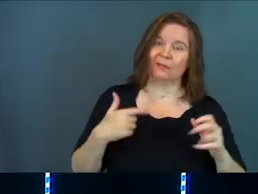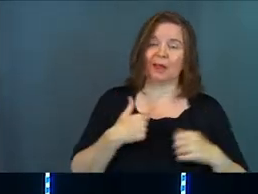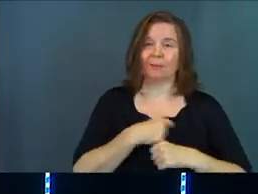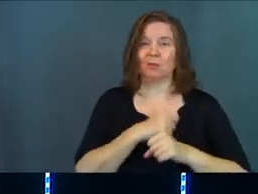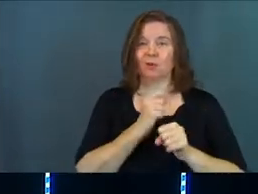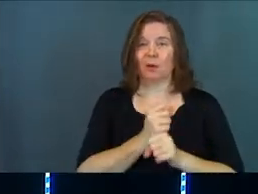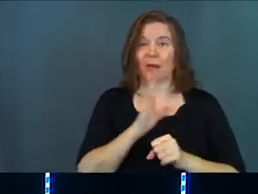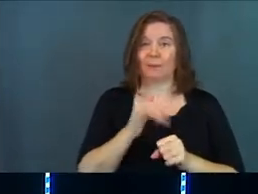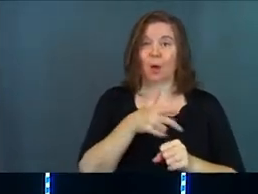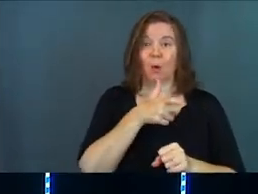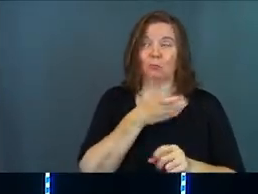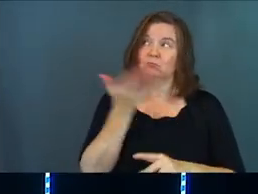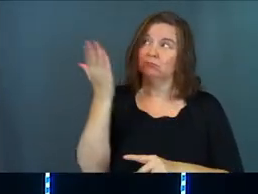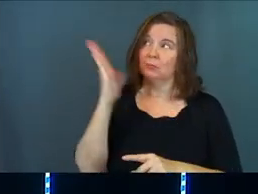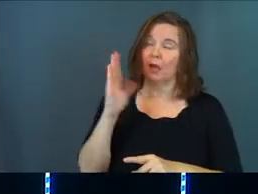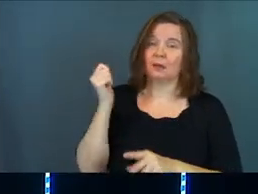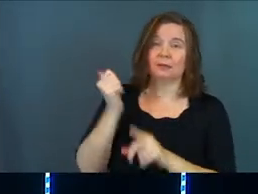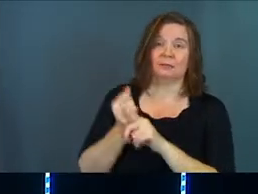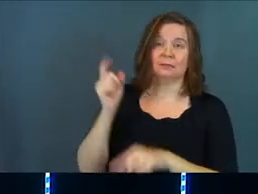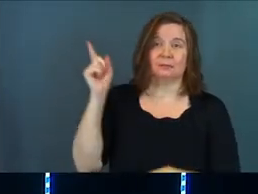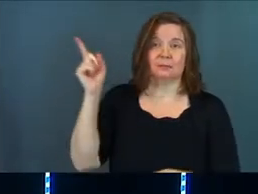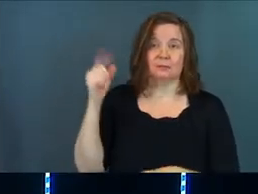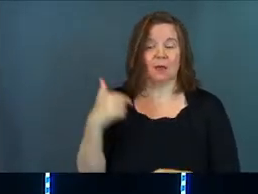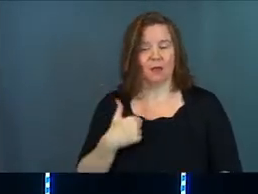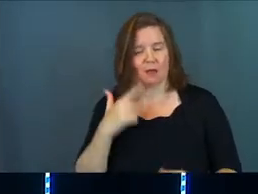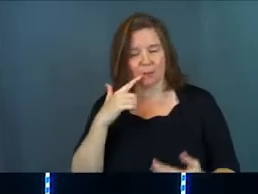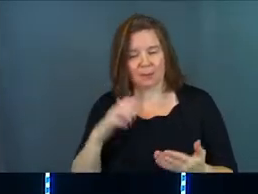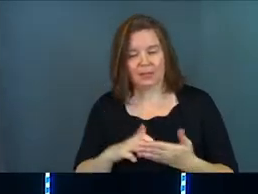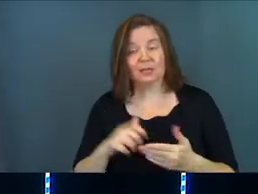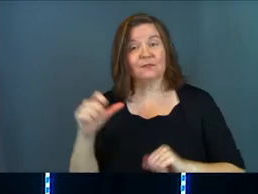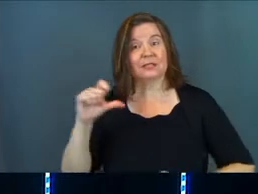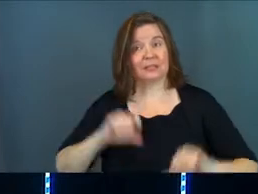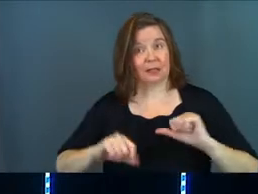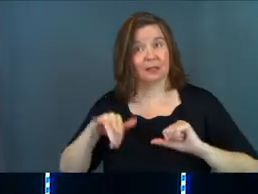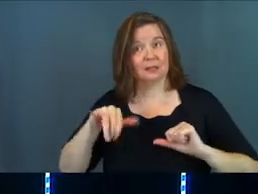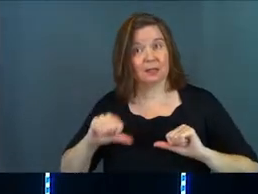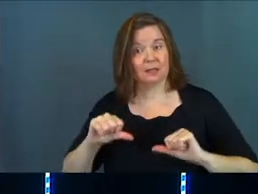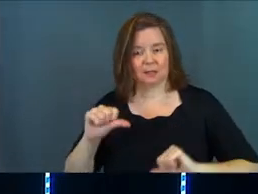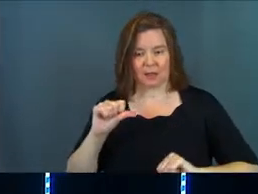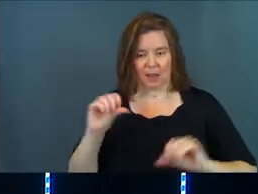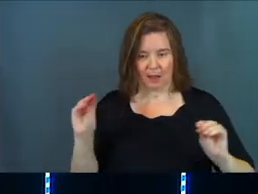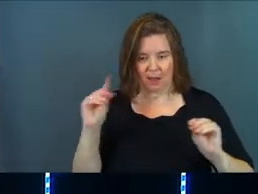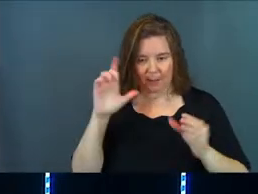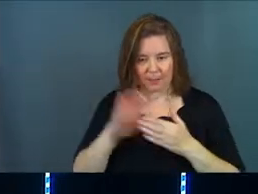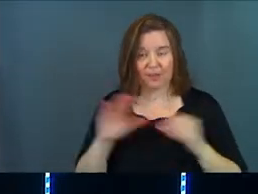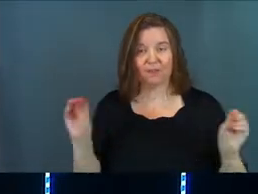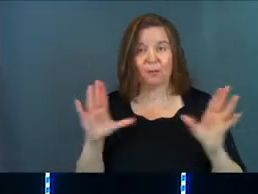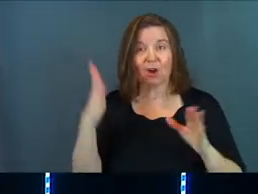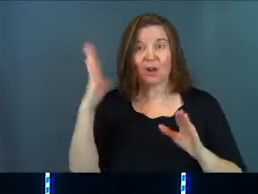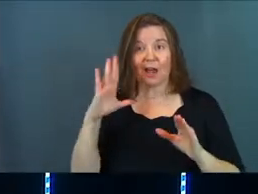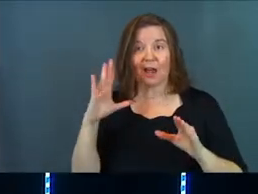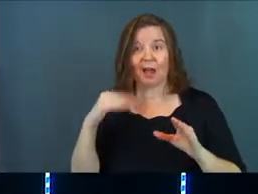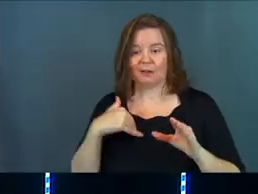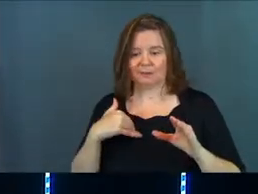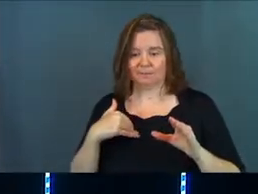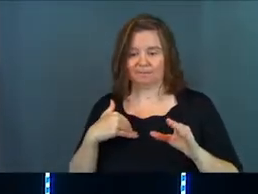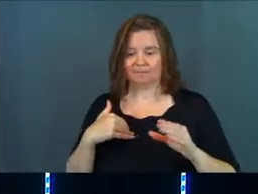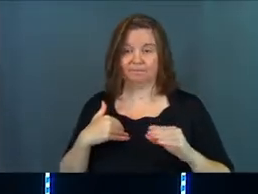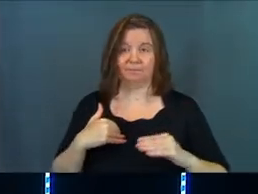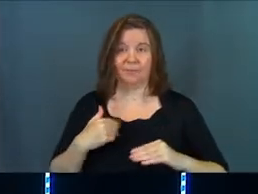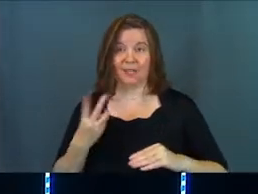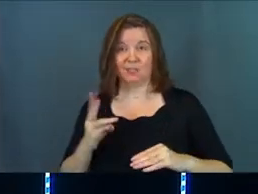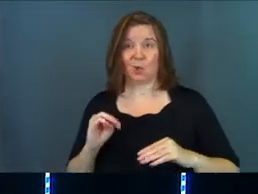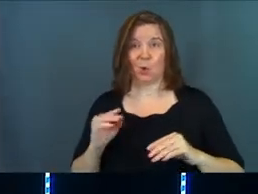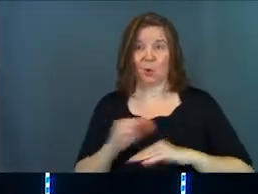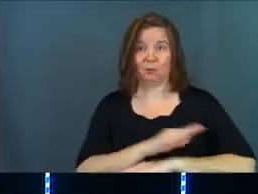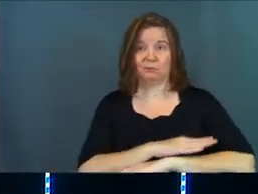that have been created by God himself. I believe in science, and I believe that miracles are God stepping on the stage of his